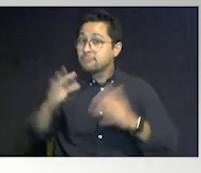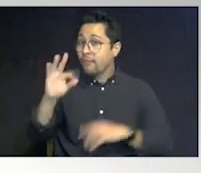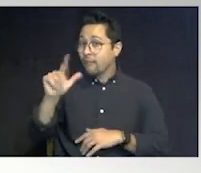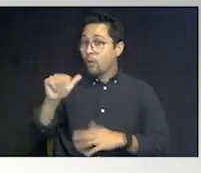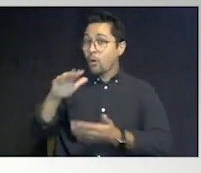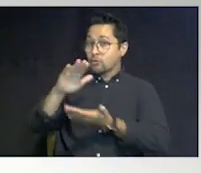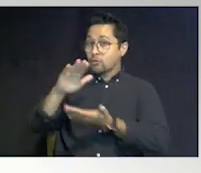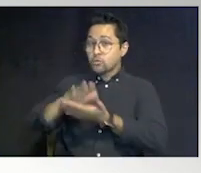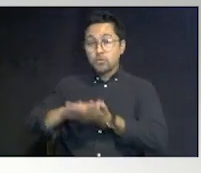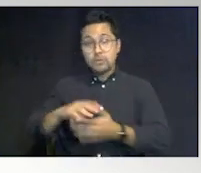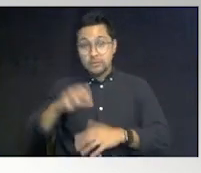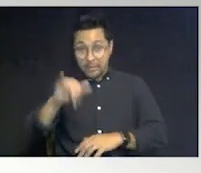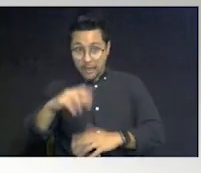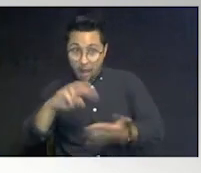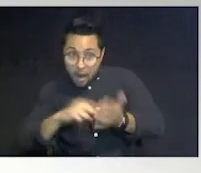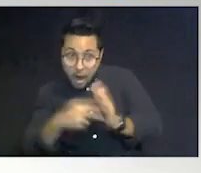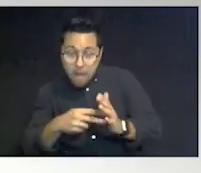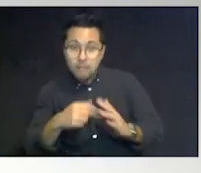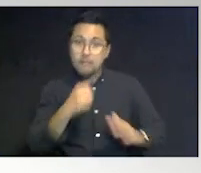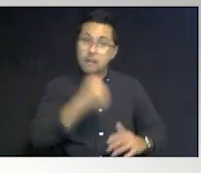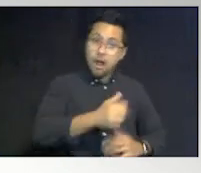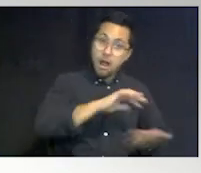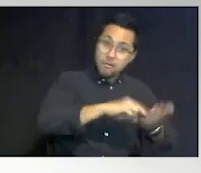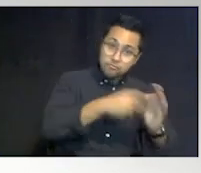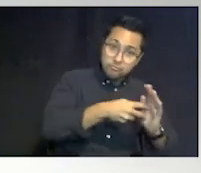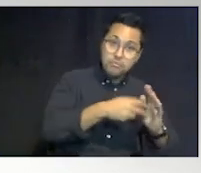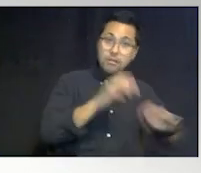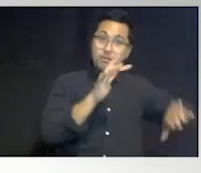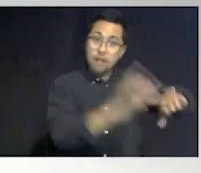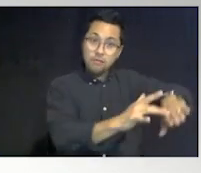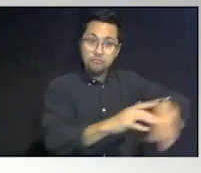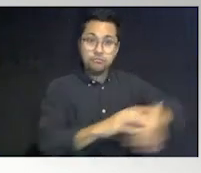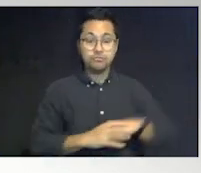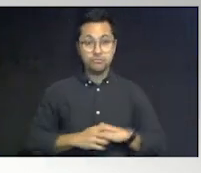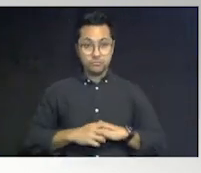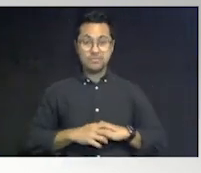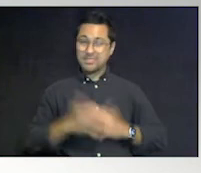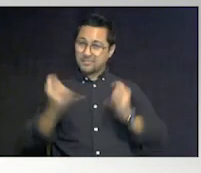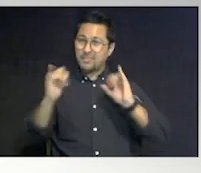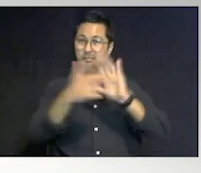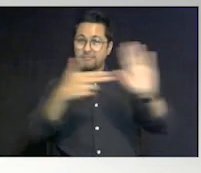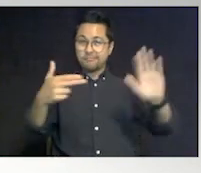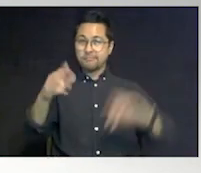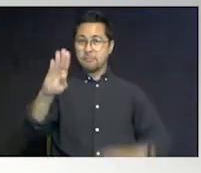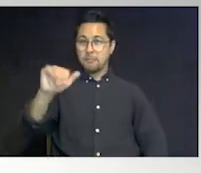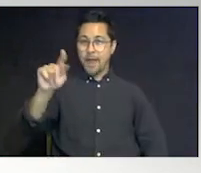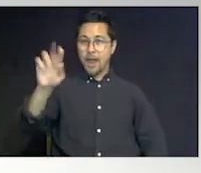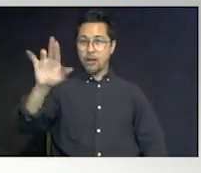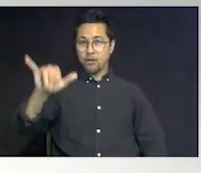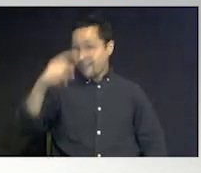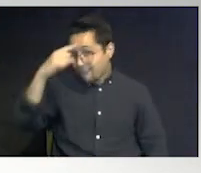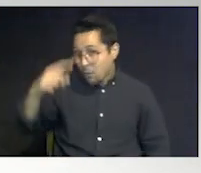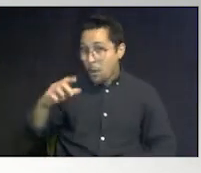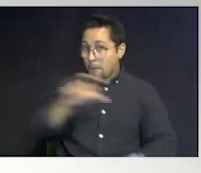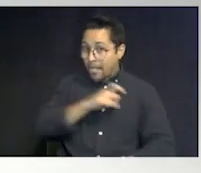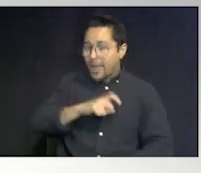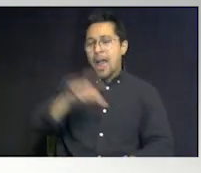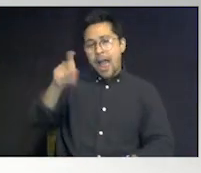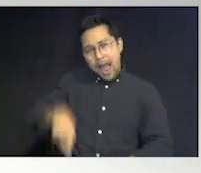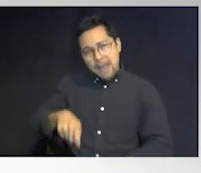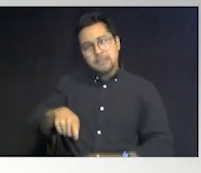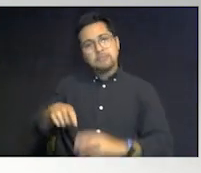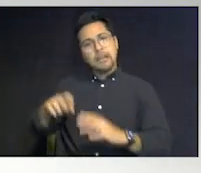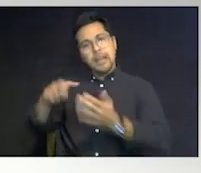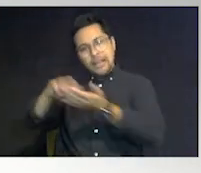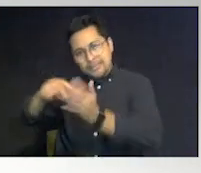intentional and unintentional touching is a battery. For police, has to be intentional